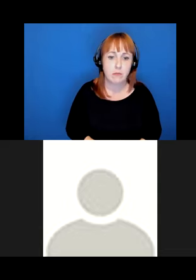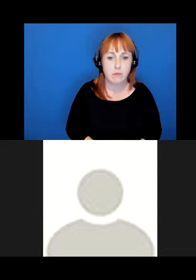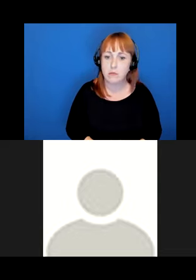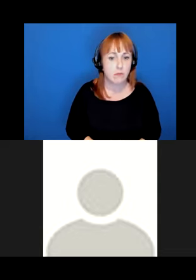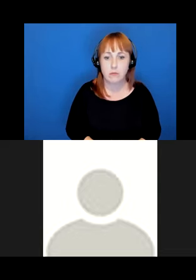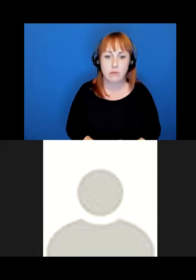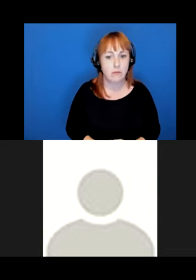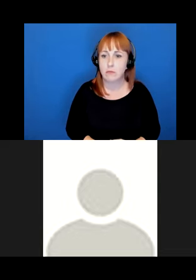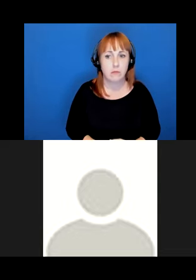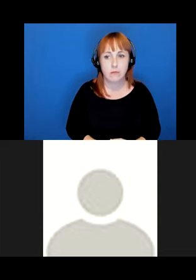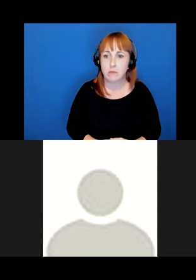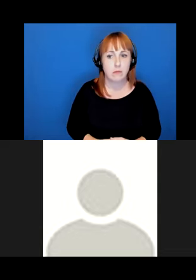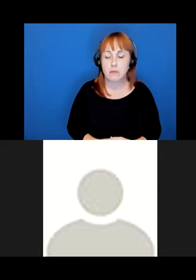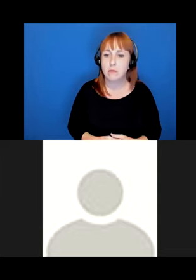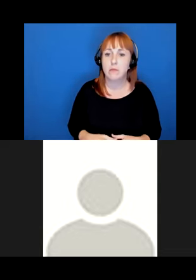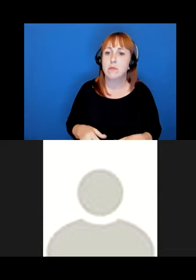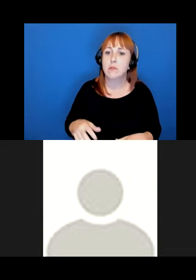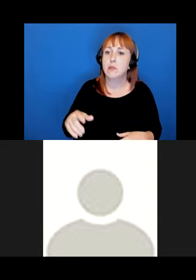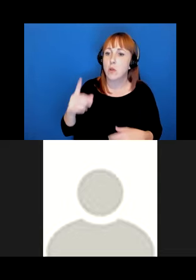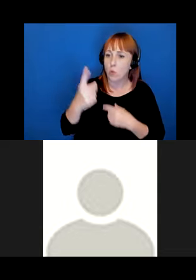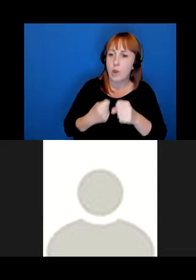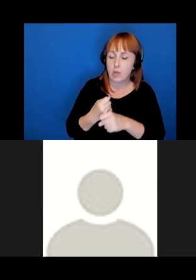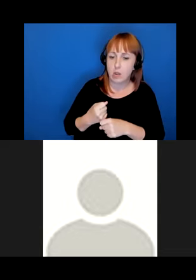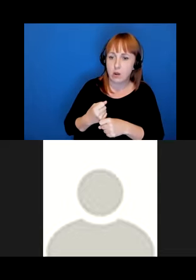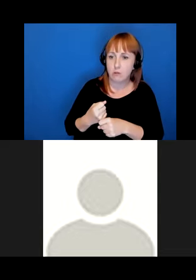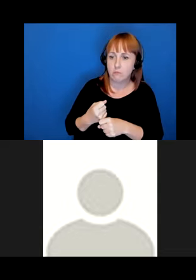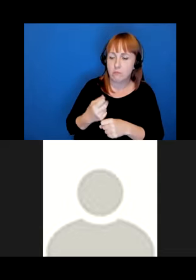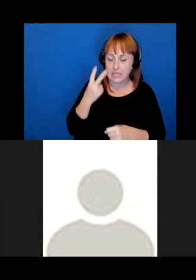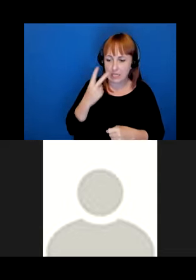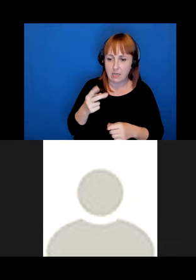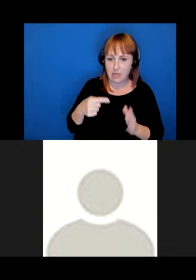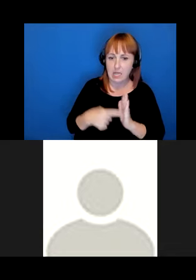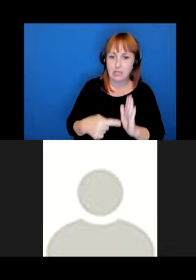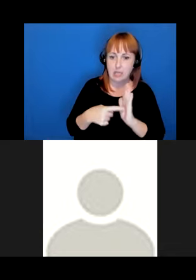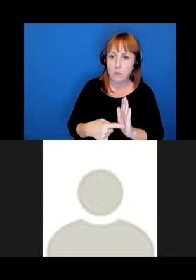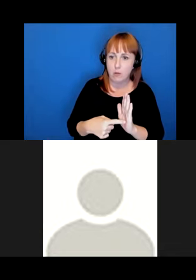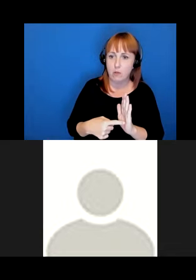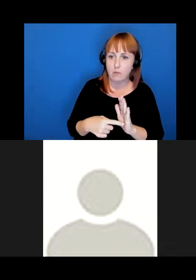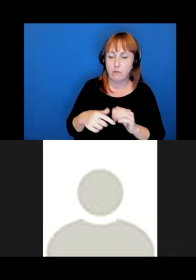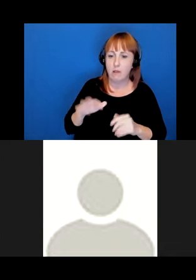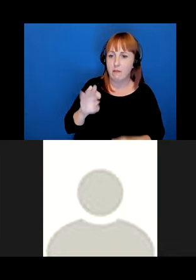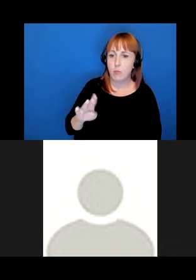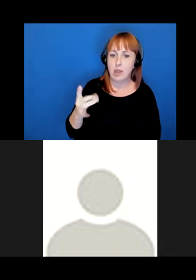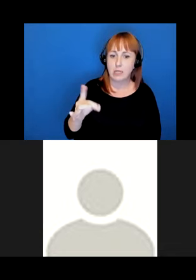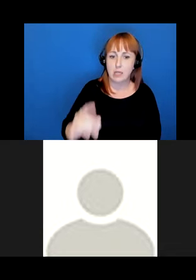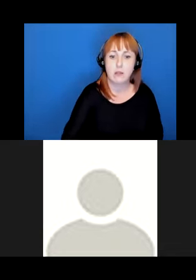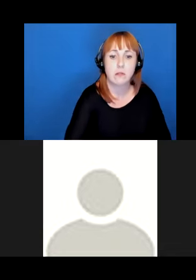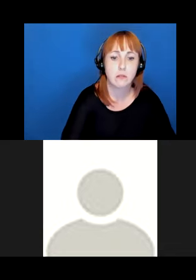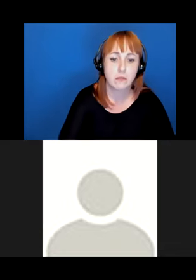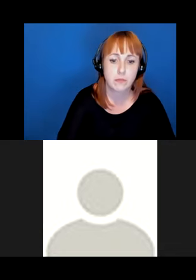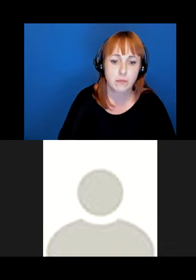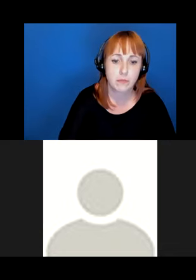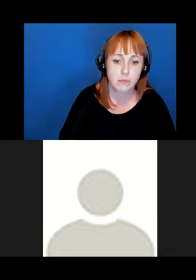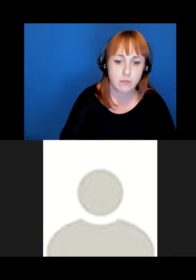About a year ago, I came across this example, which I looked up again on the 18th of February. This is from dictionary